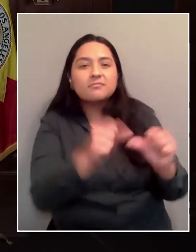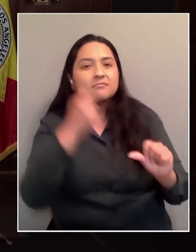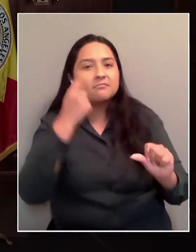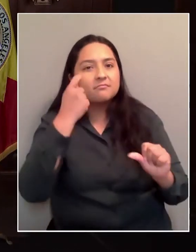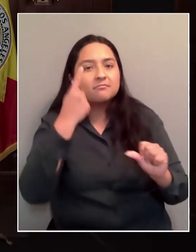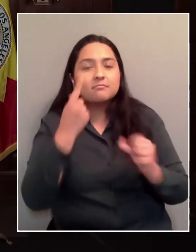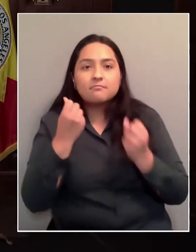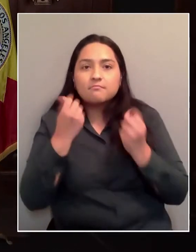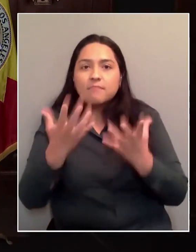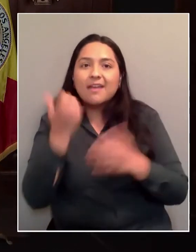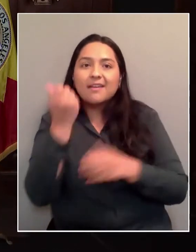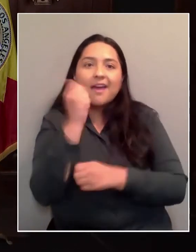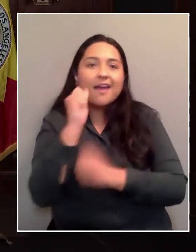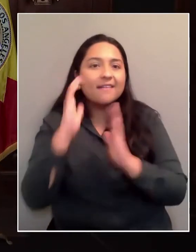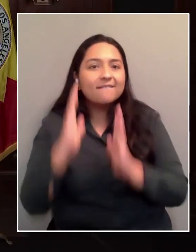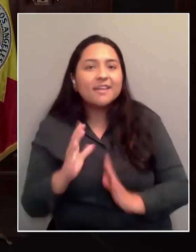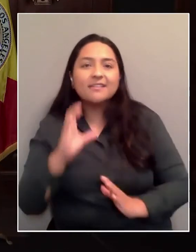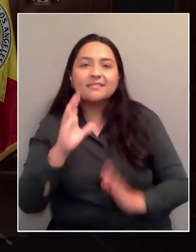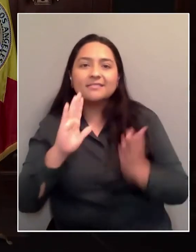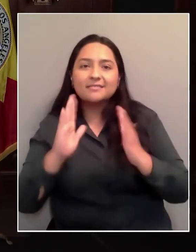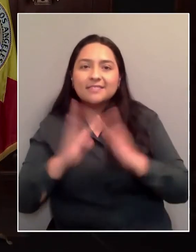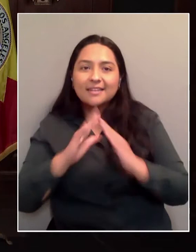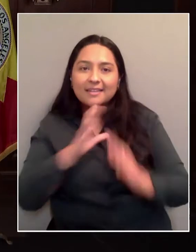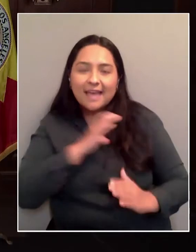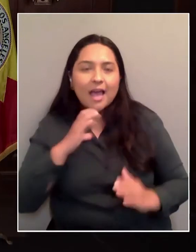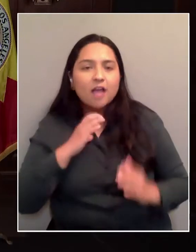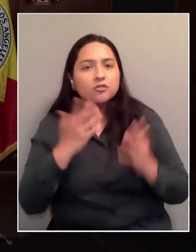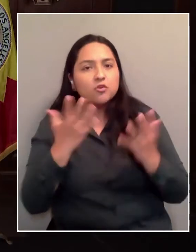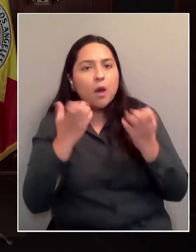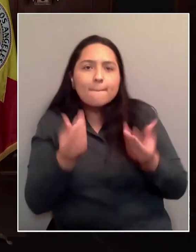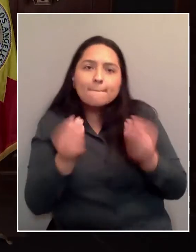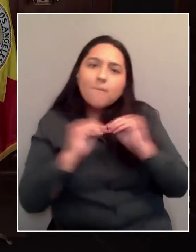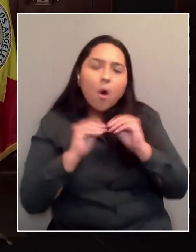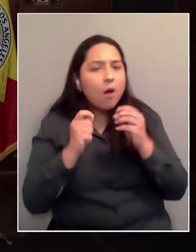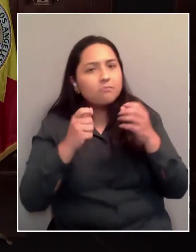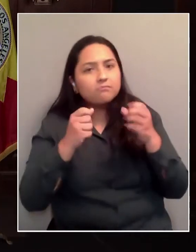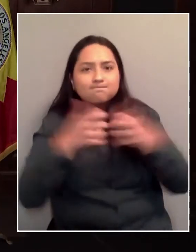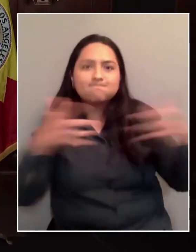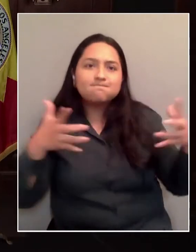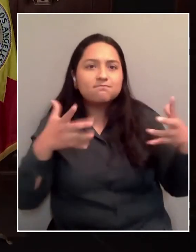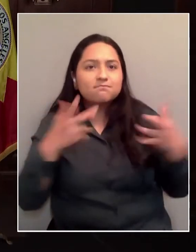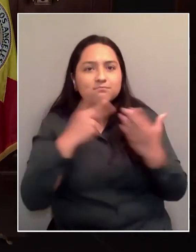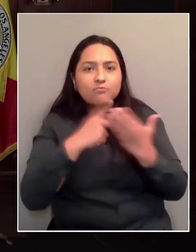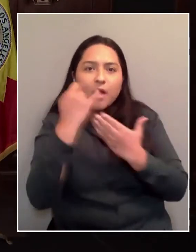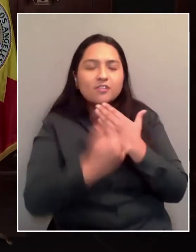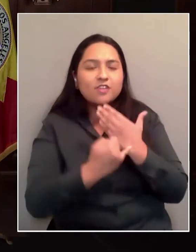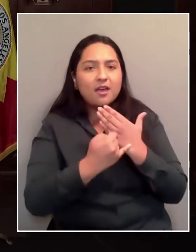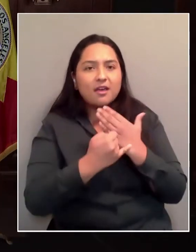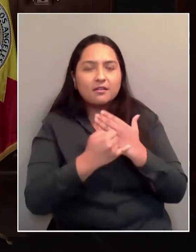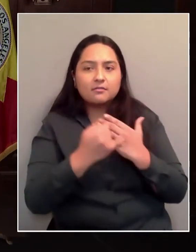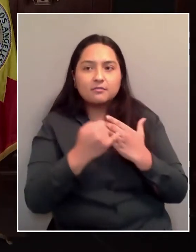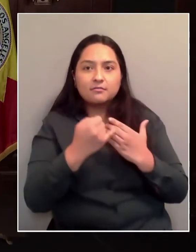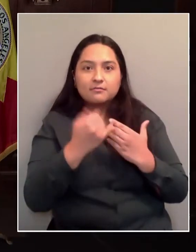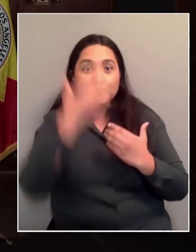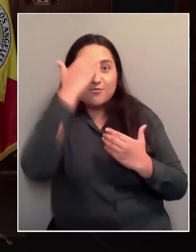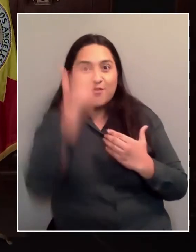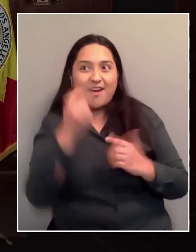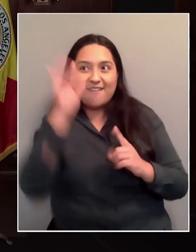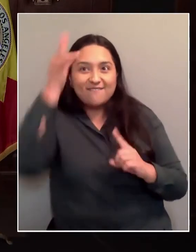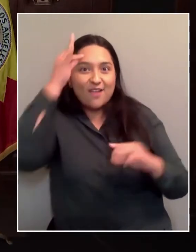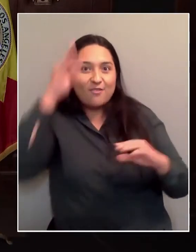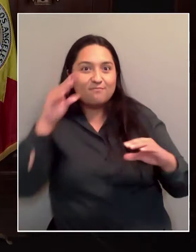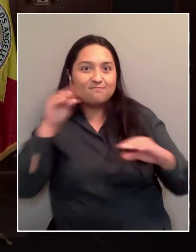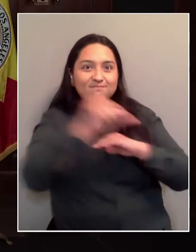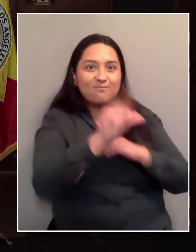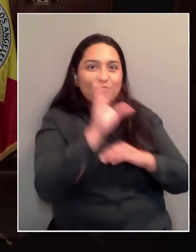of the City Council have called for it to expand exponentially because of this reimbursement scheme. How big